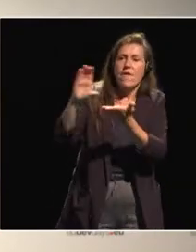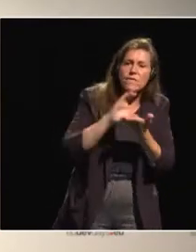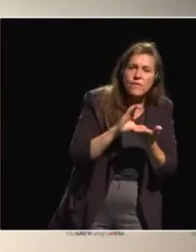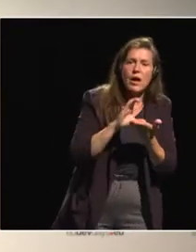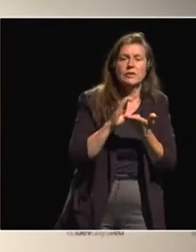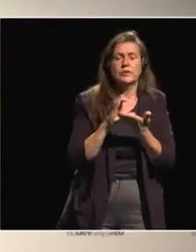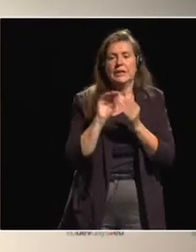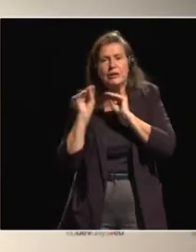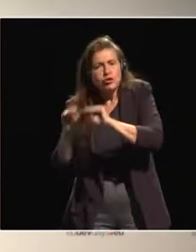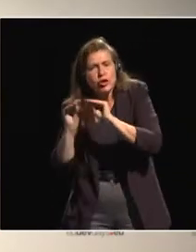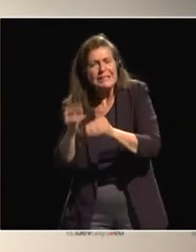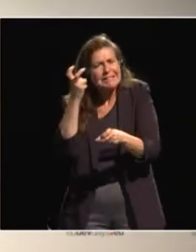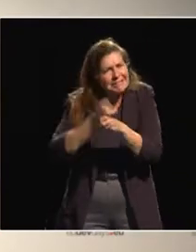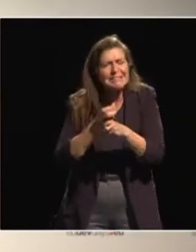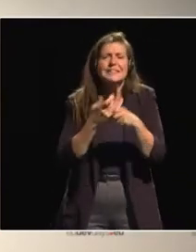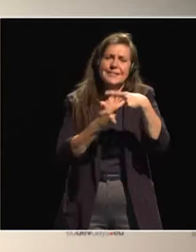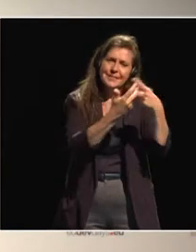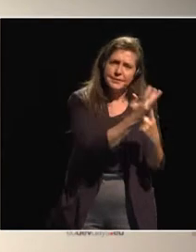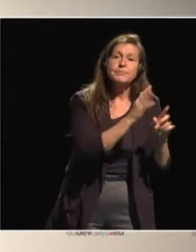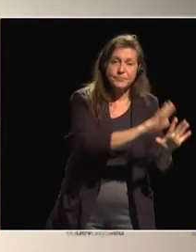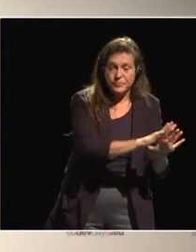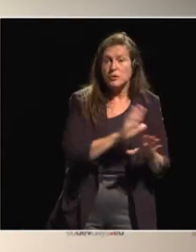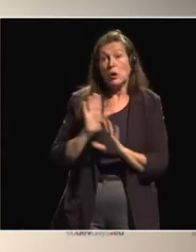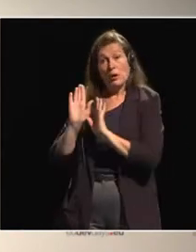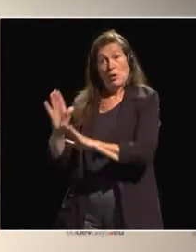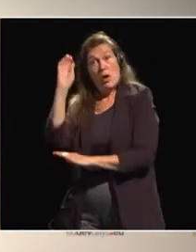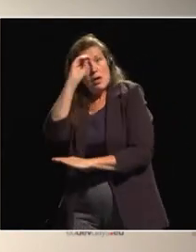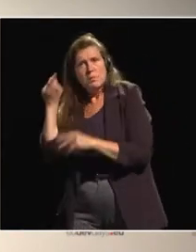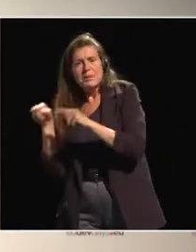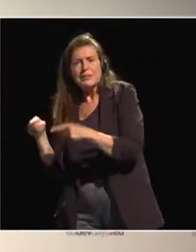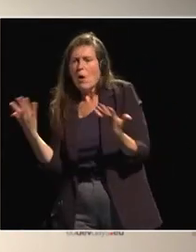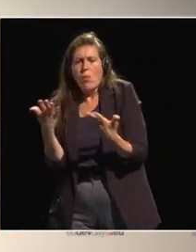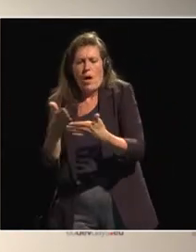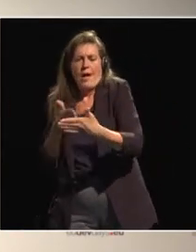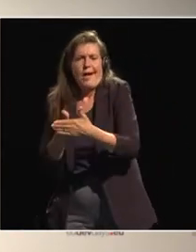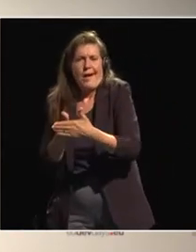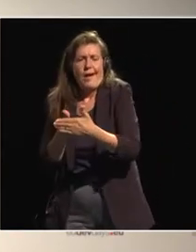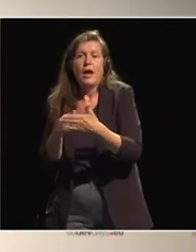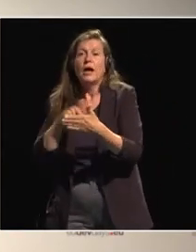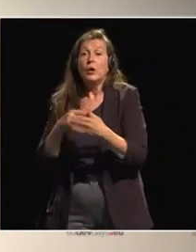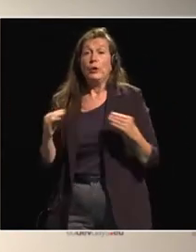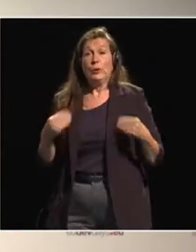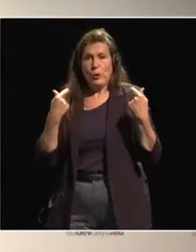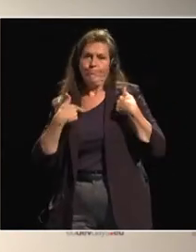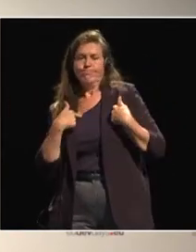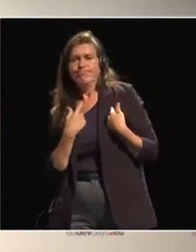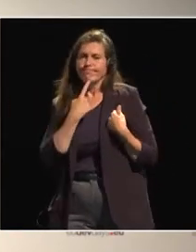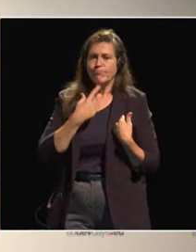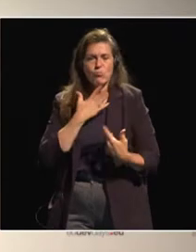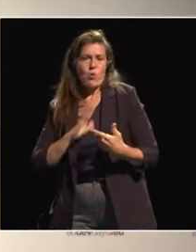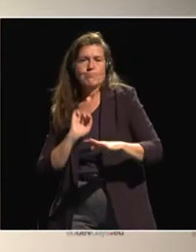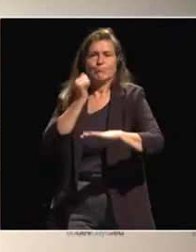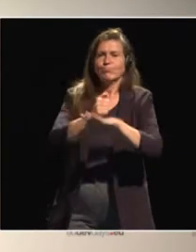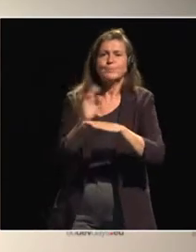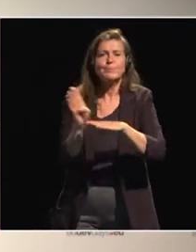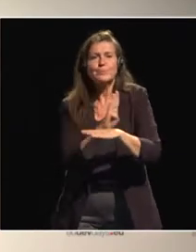is to train, but what, in your view, are the obstacles that prevent young entrepreneurs like Grace from